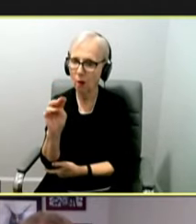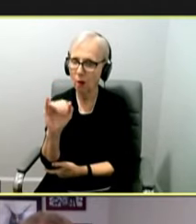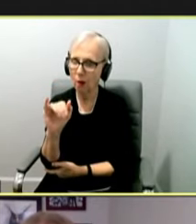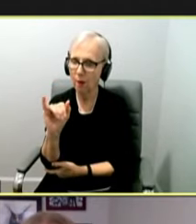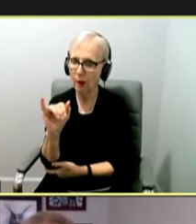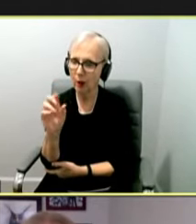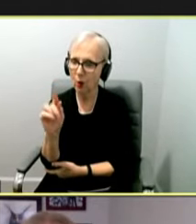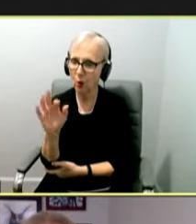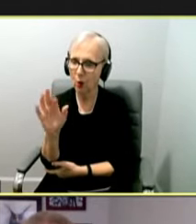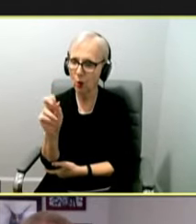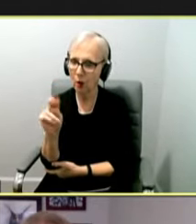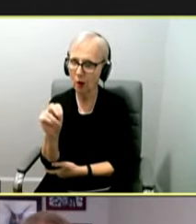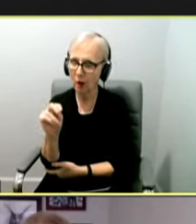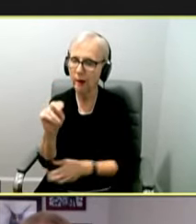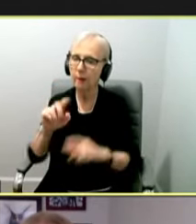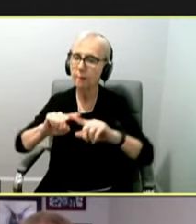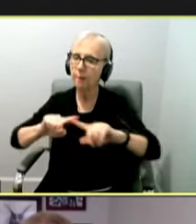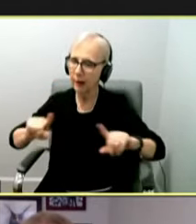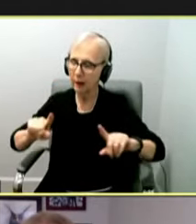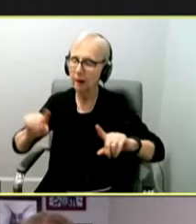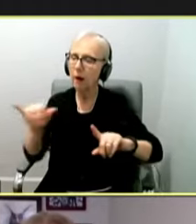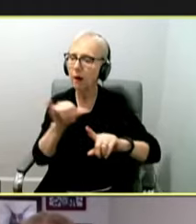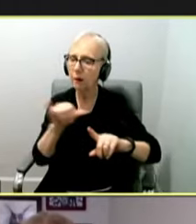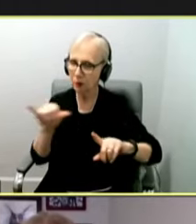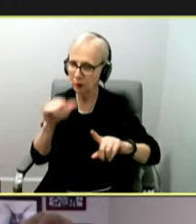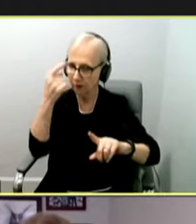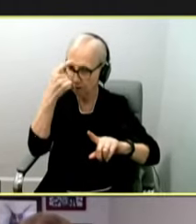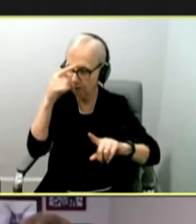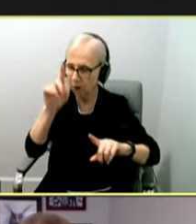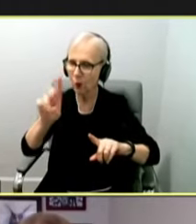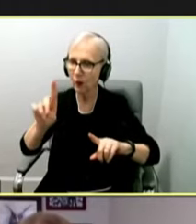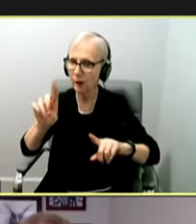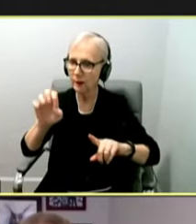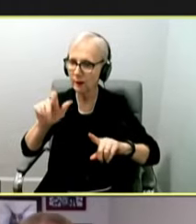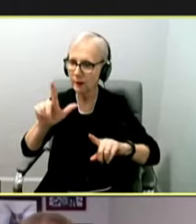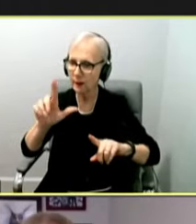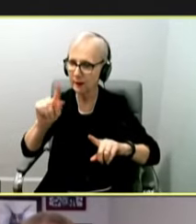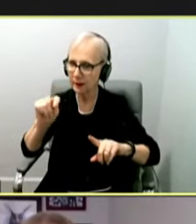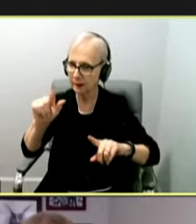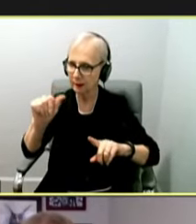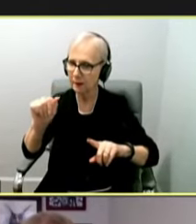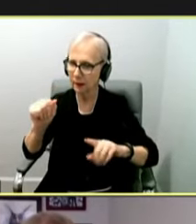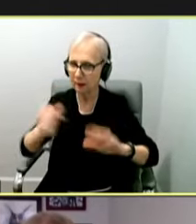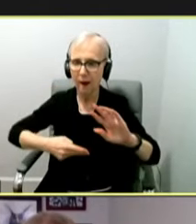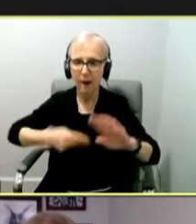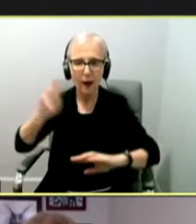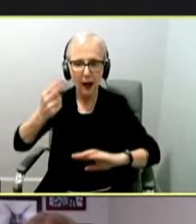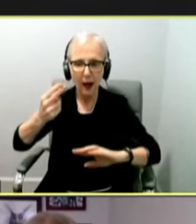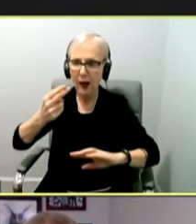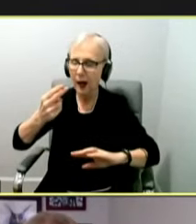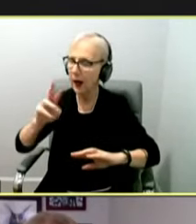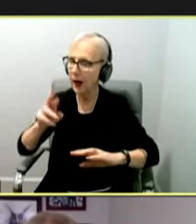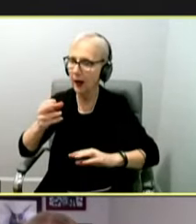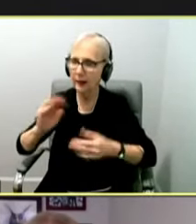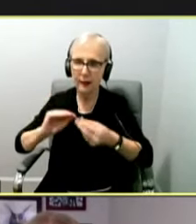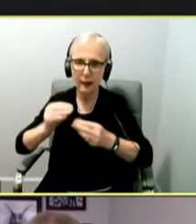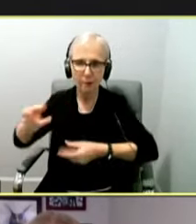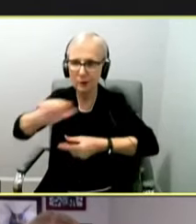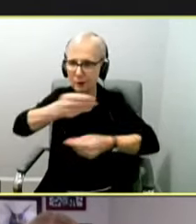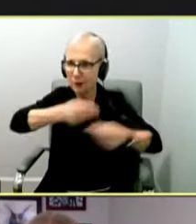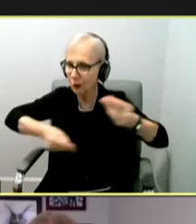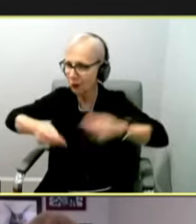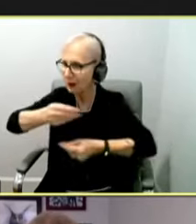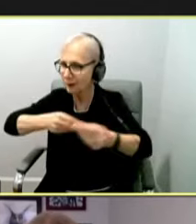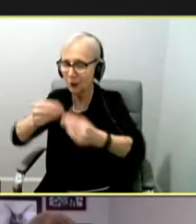arriving in Colorado or the U.S. in the near future, but also for delta. We know that we have very high rates of transmission across the state right now. And